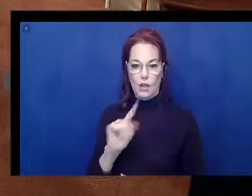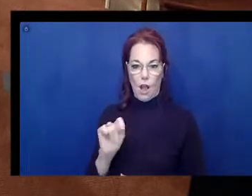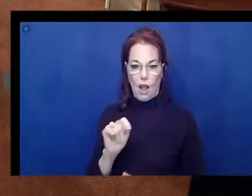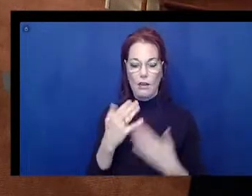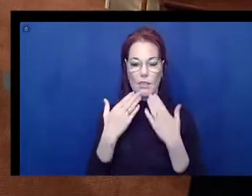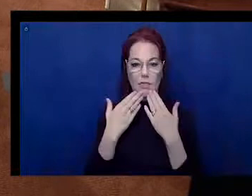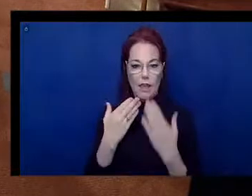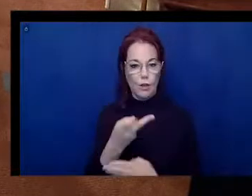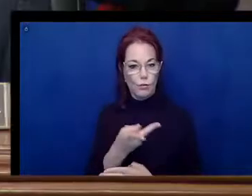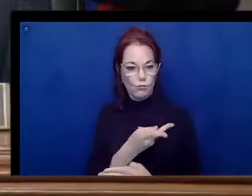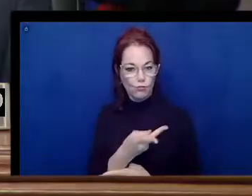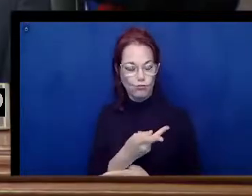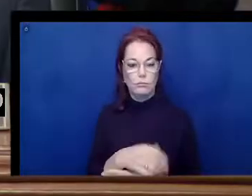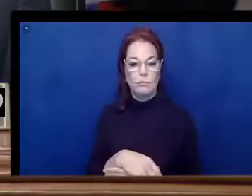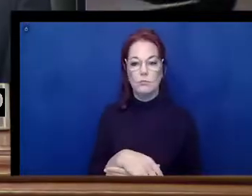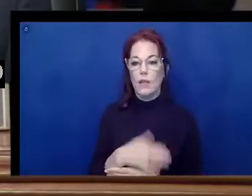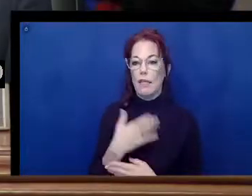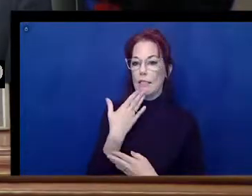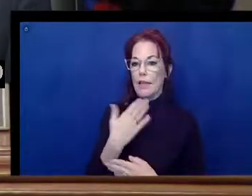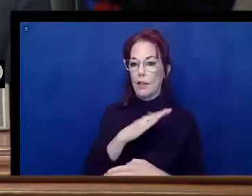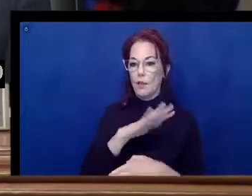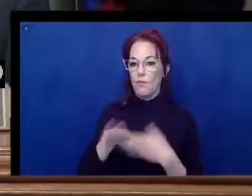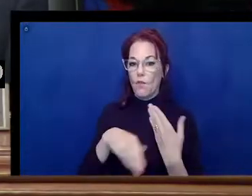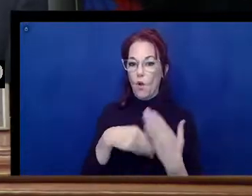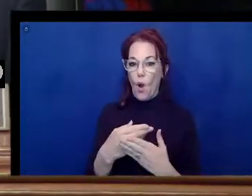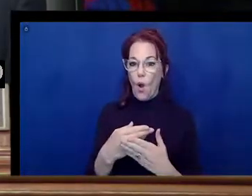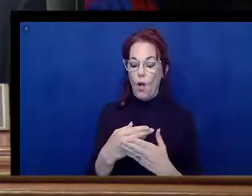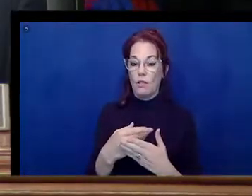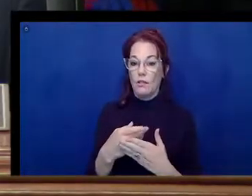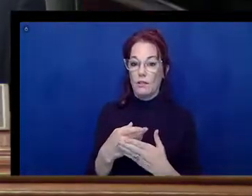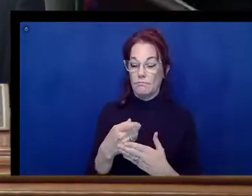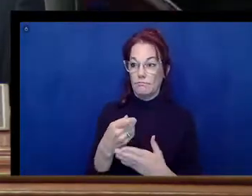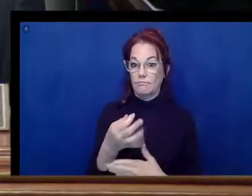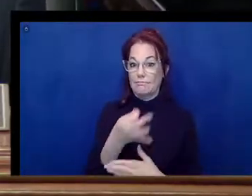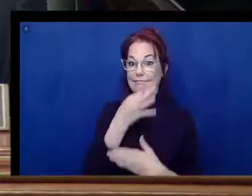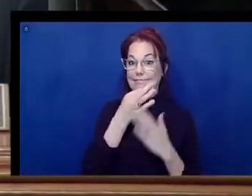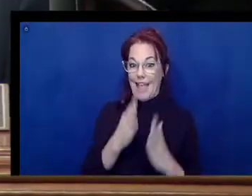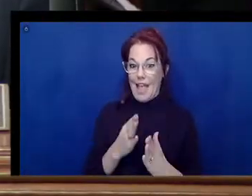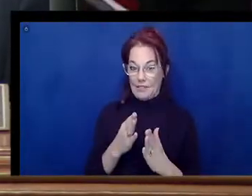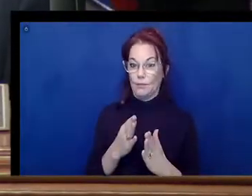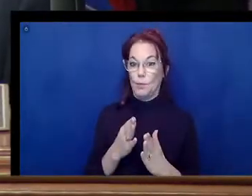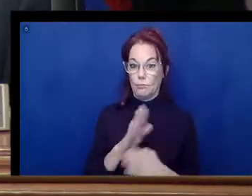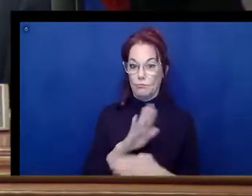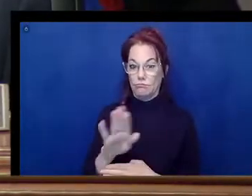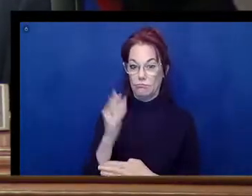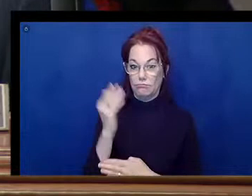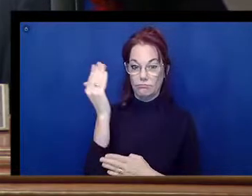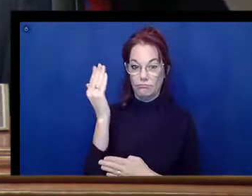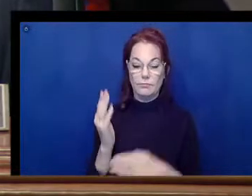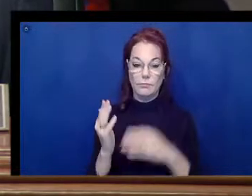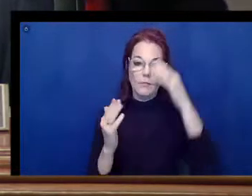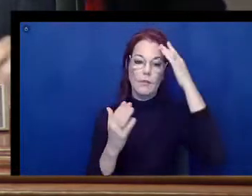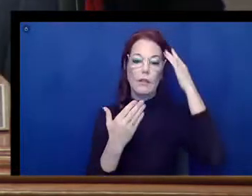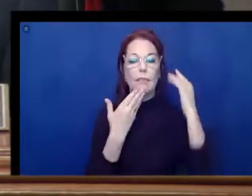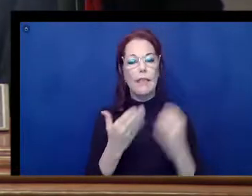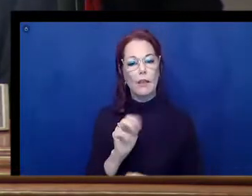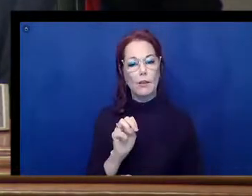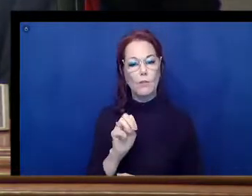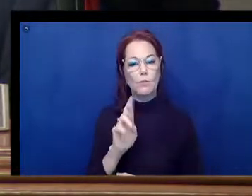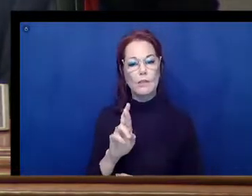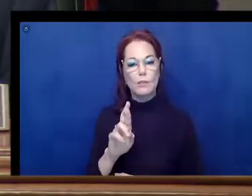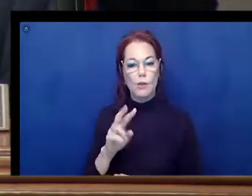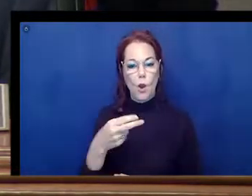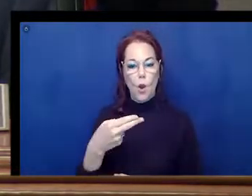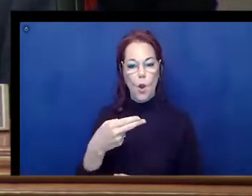all of the experts who have come to talk to us. And a special thanks to you, Mr. Holmquist, for